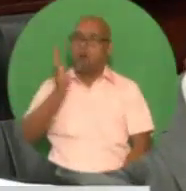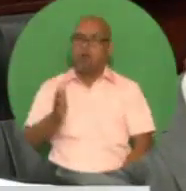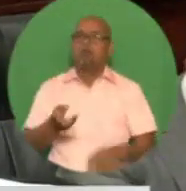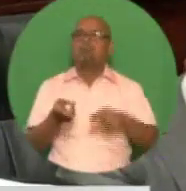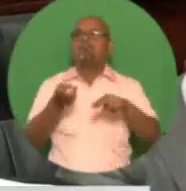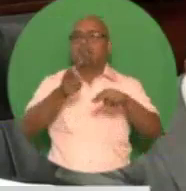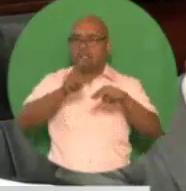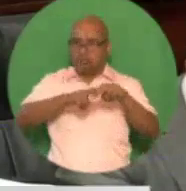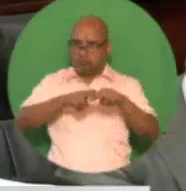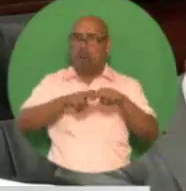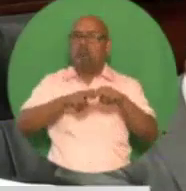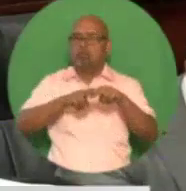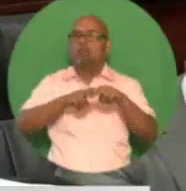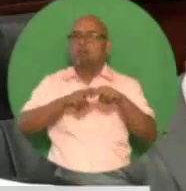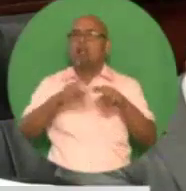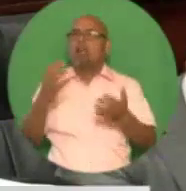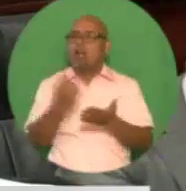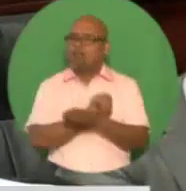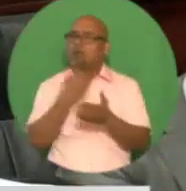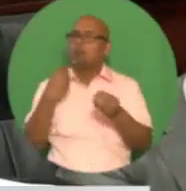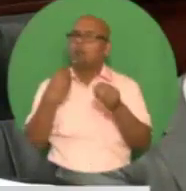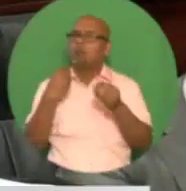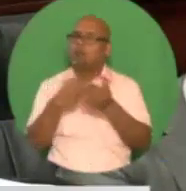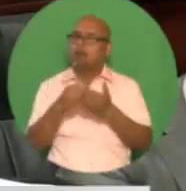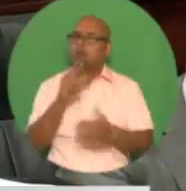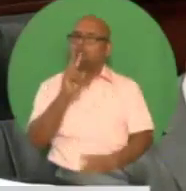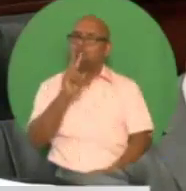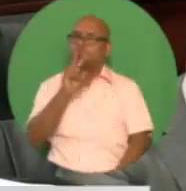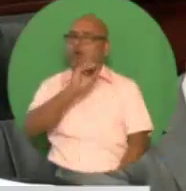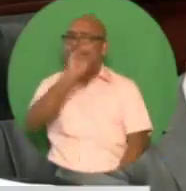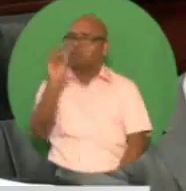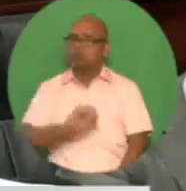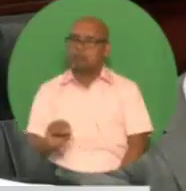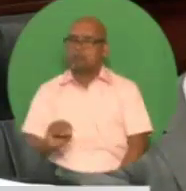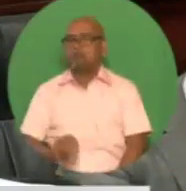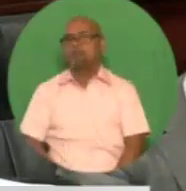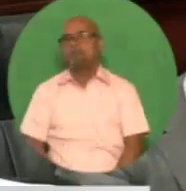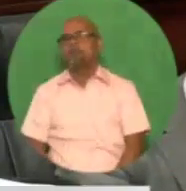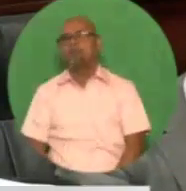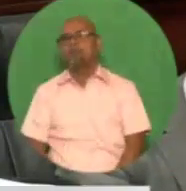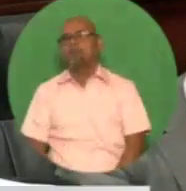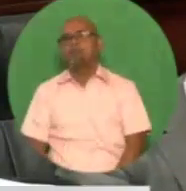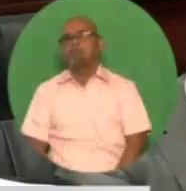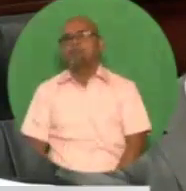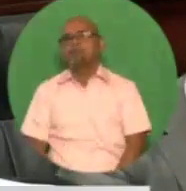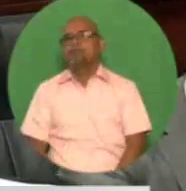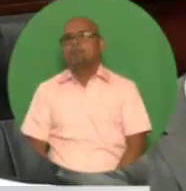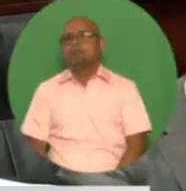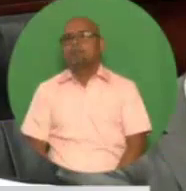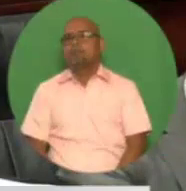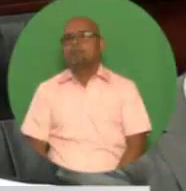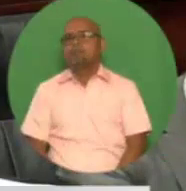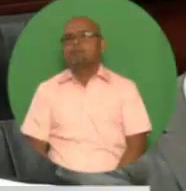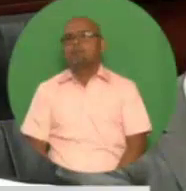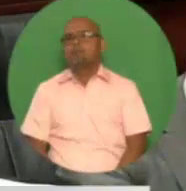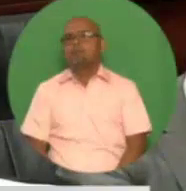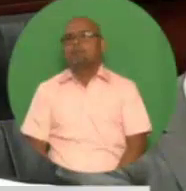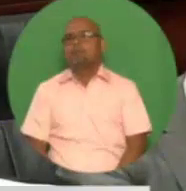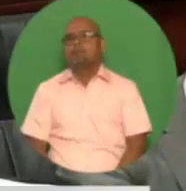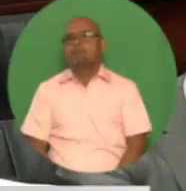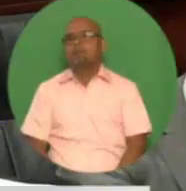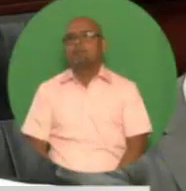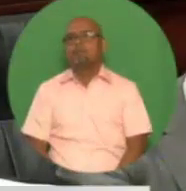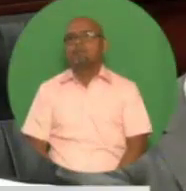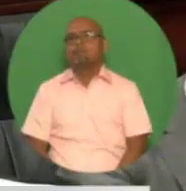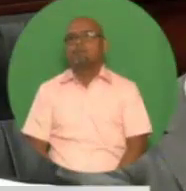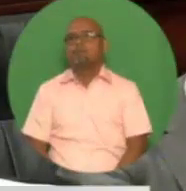about 3.3 percent of GDP by 2021, in the context of an average revenue to GDP of 28 percent,